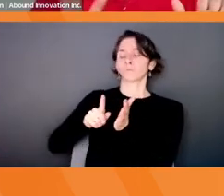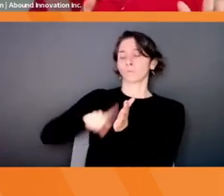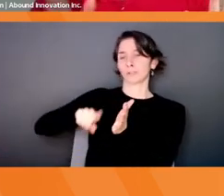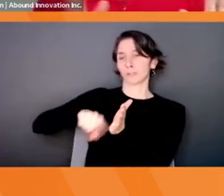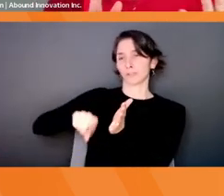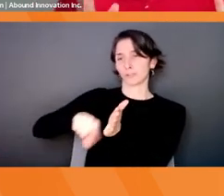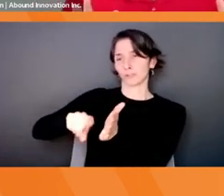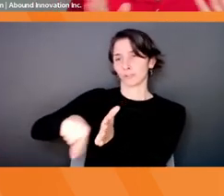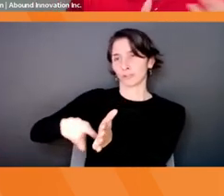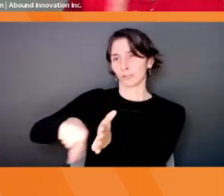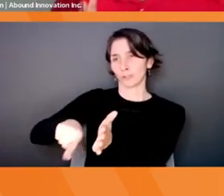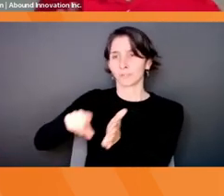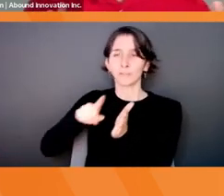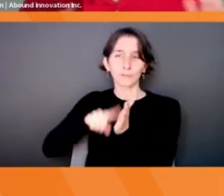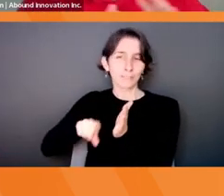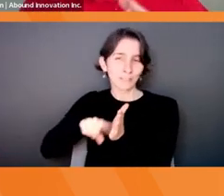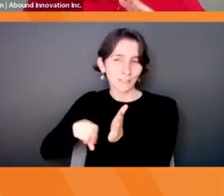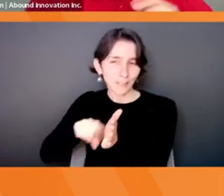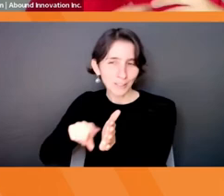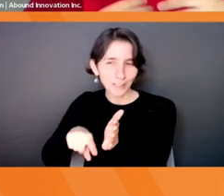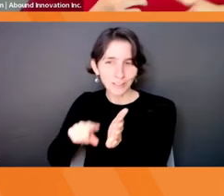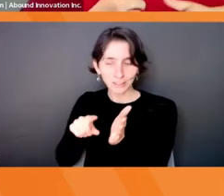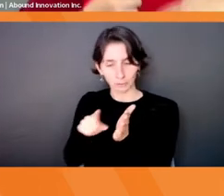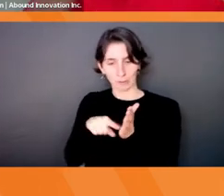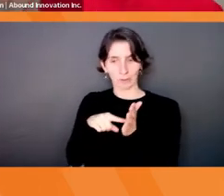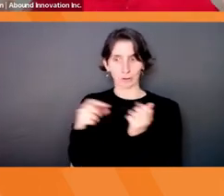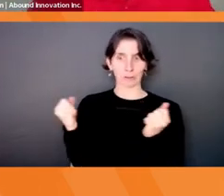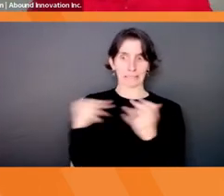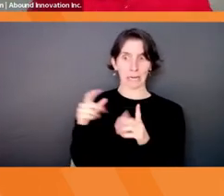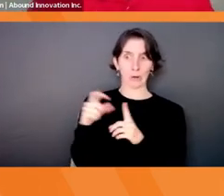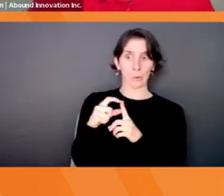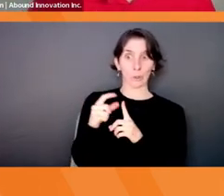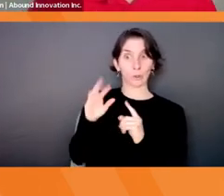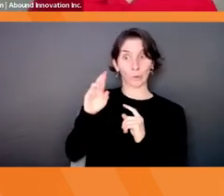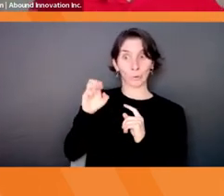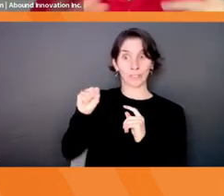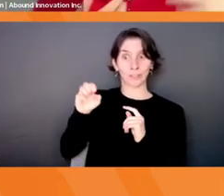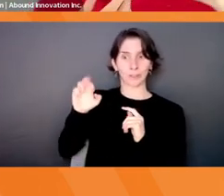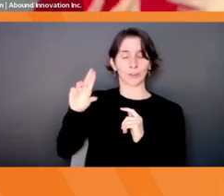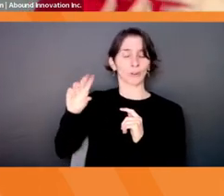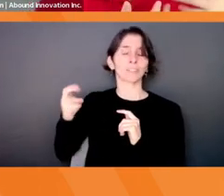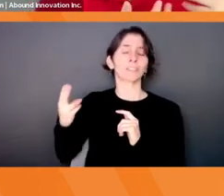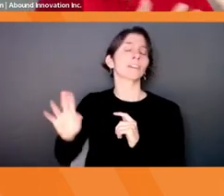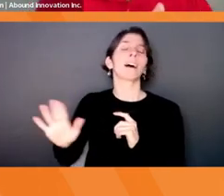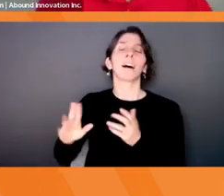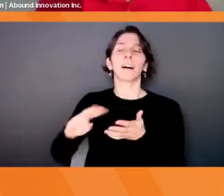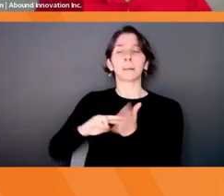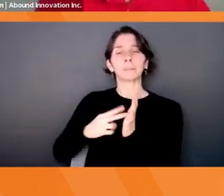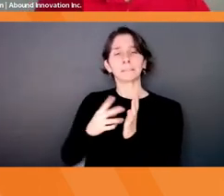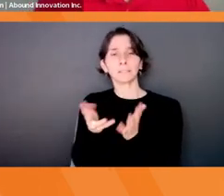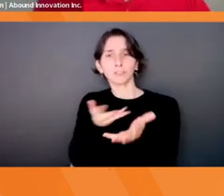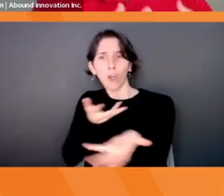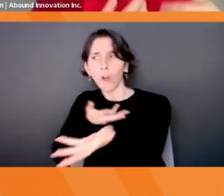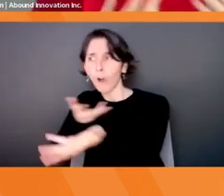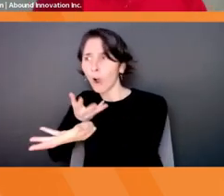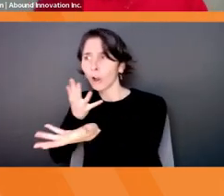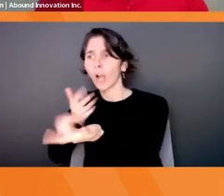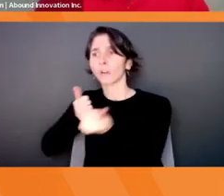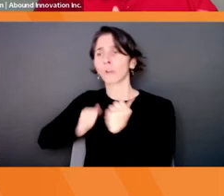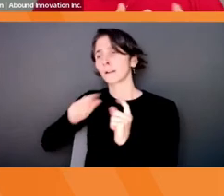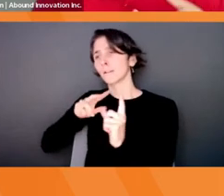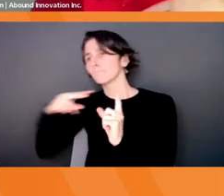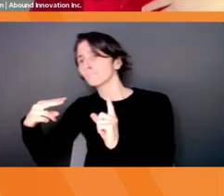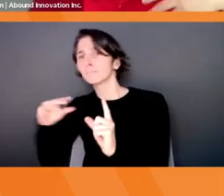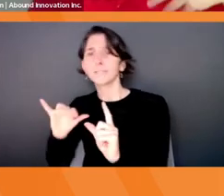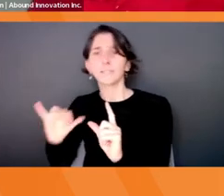And don't worry, it's not too much of a scary word. But you're really research can be just talking to people and just understanding from their point of view, what